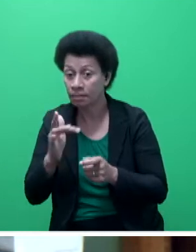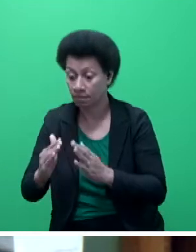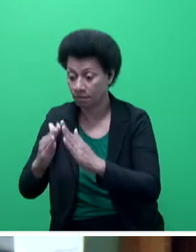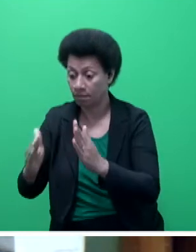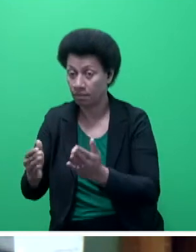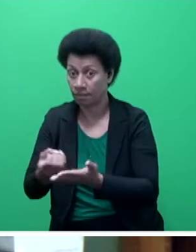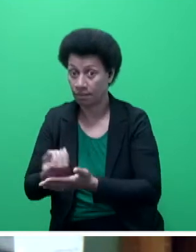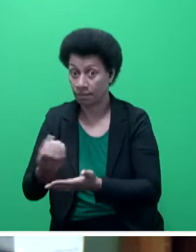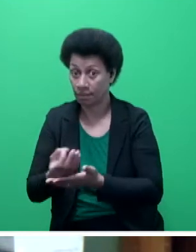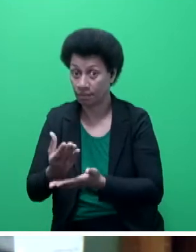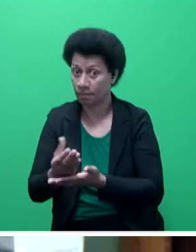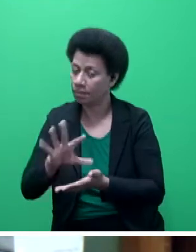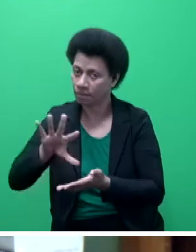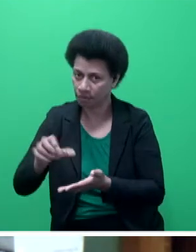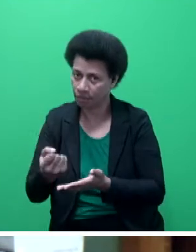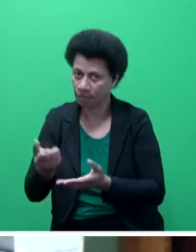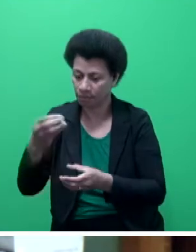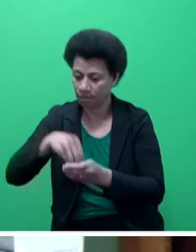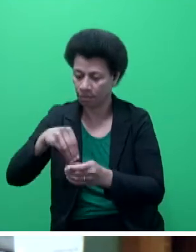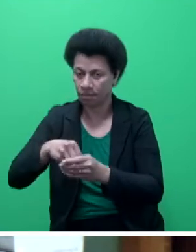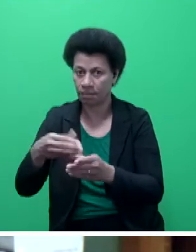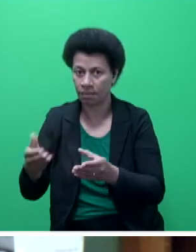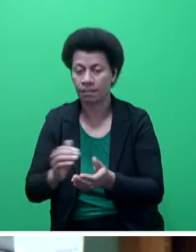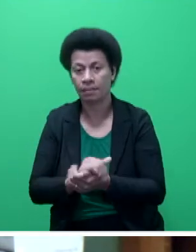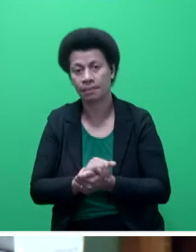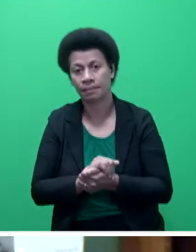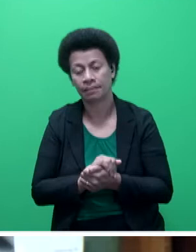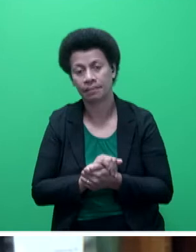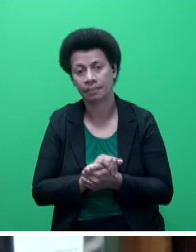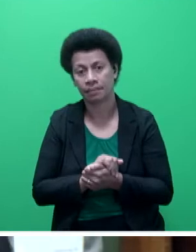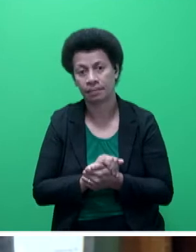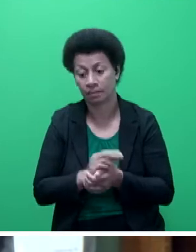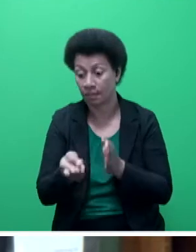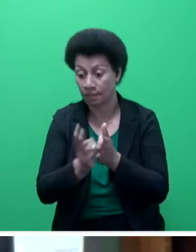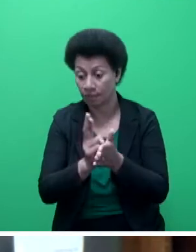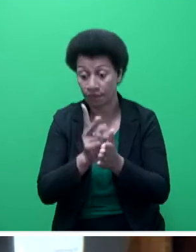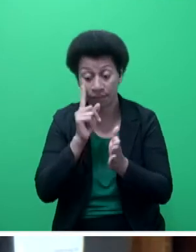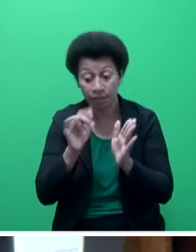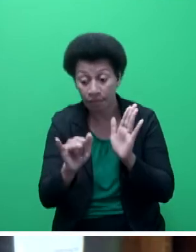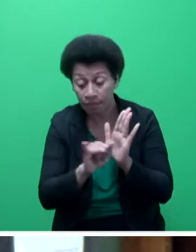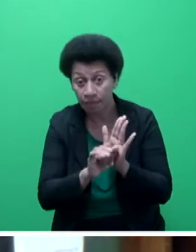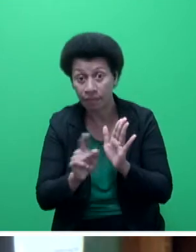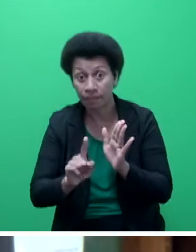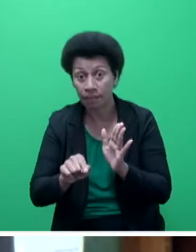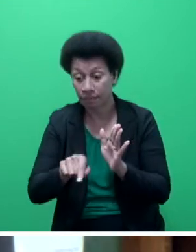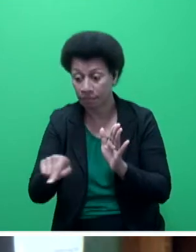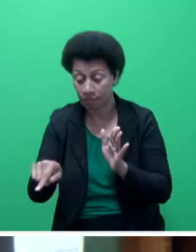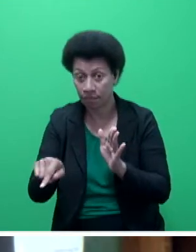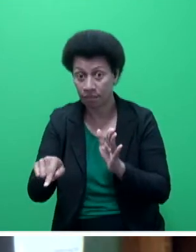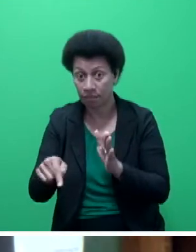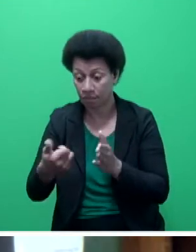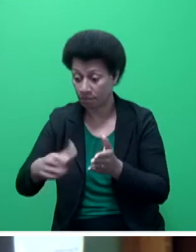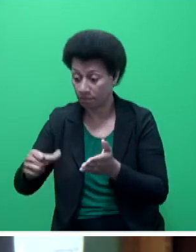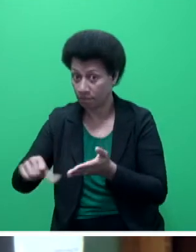were fully accounted for. Technically, Mr Speaker, sir, the review identified that in the consumption aggregate estimated